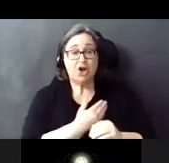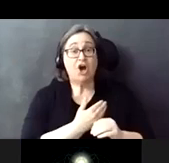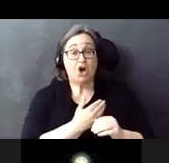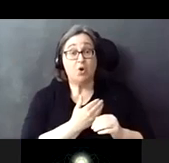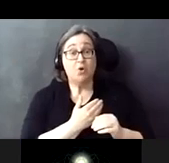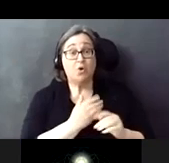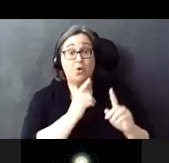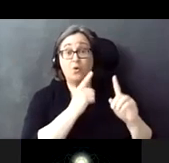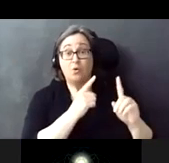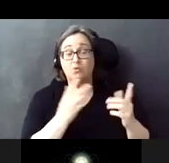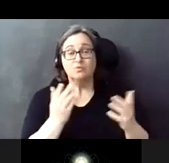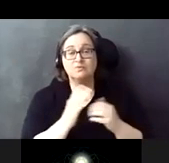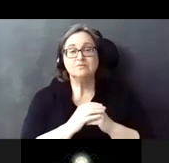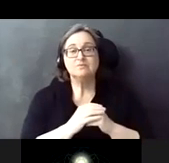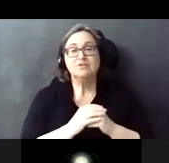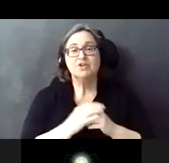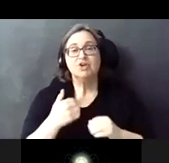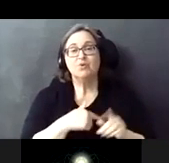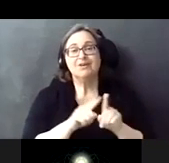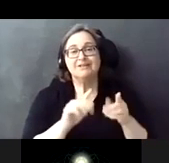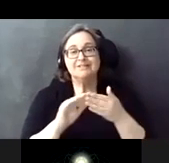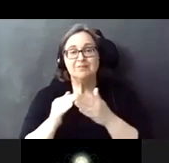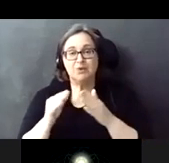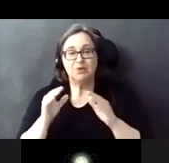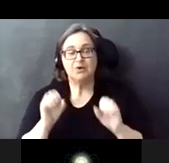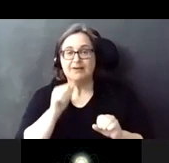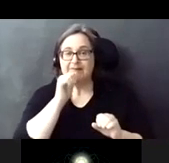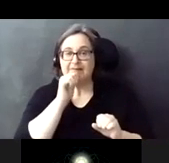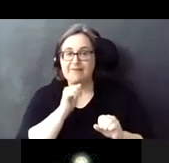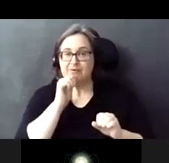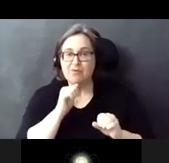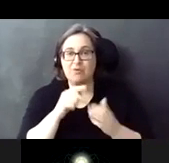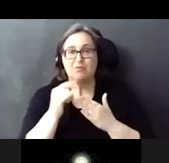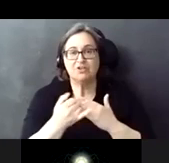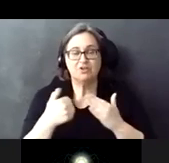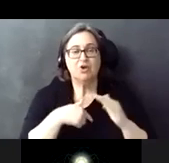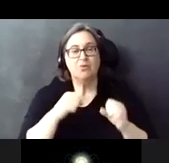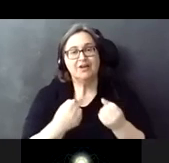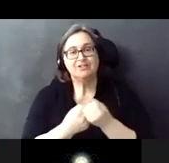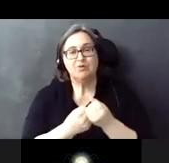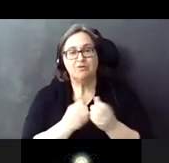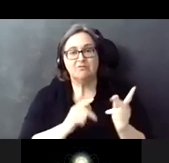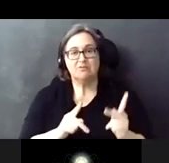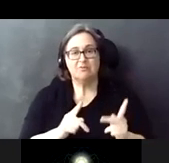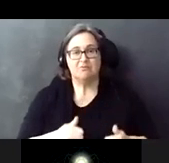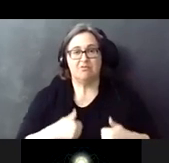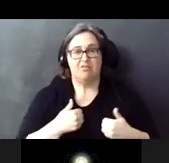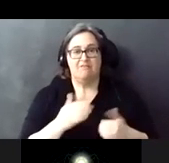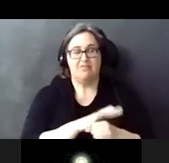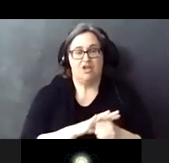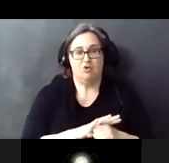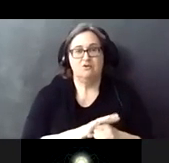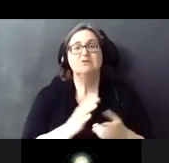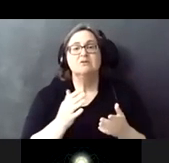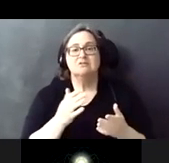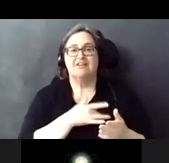make sure that we as a community can get through the project, that we can support the residents who are impacted. We